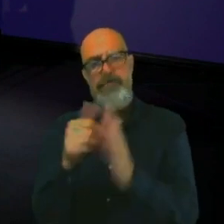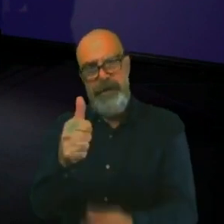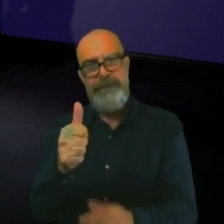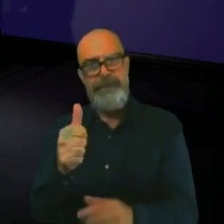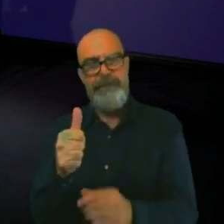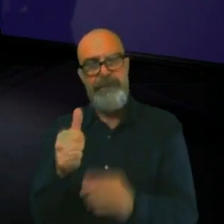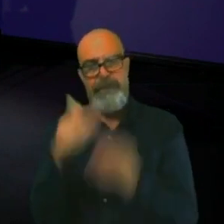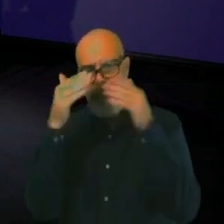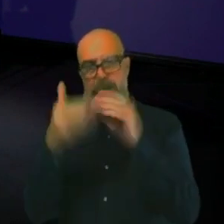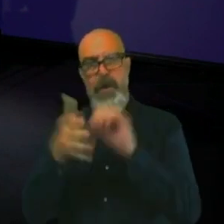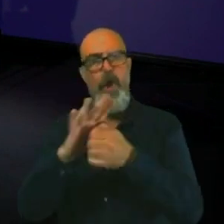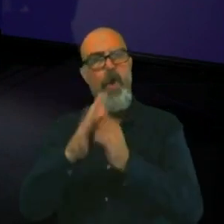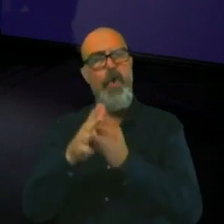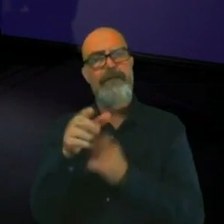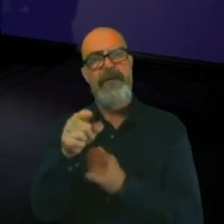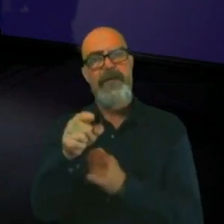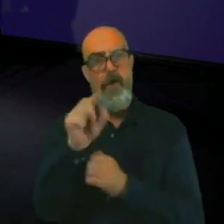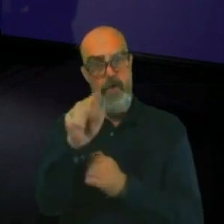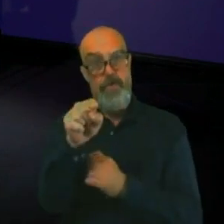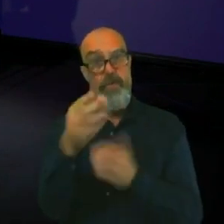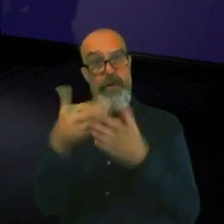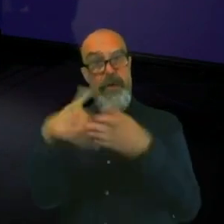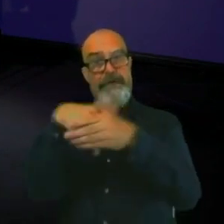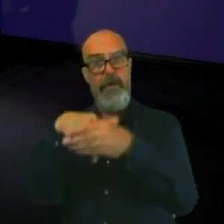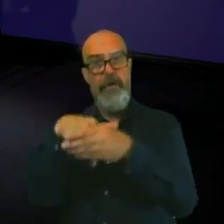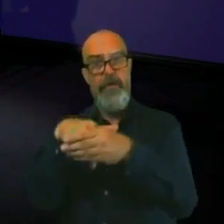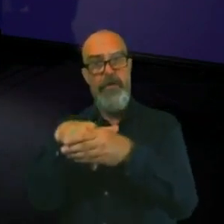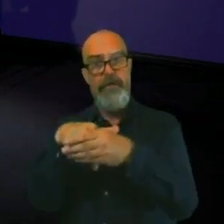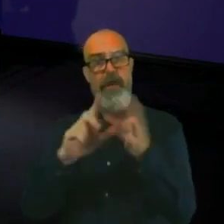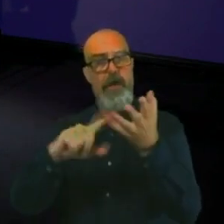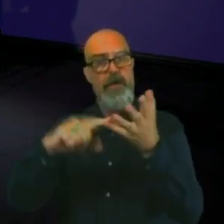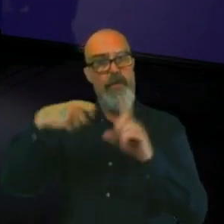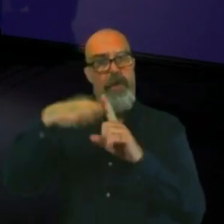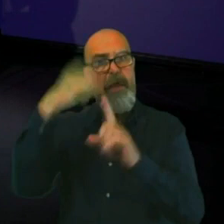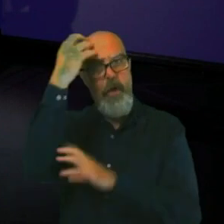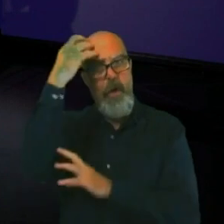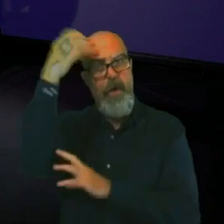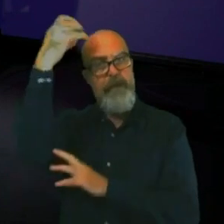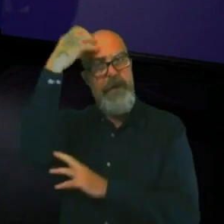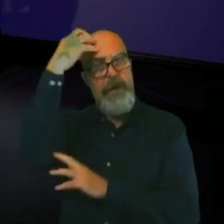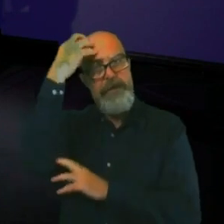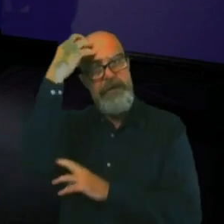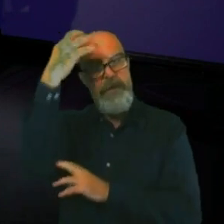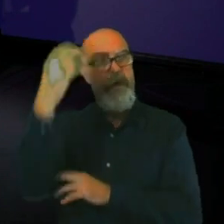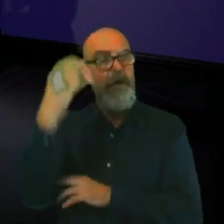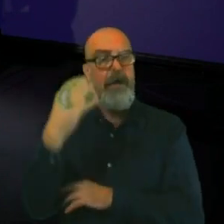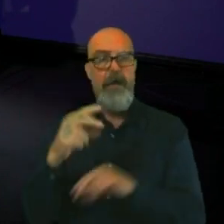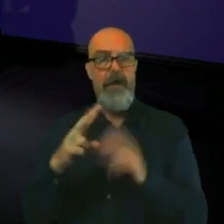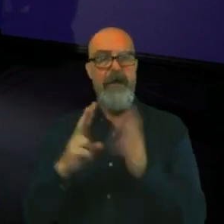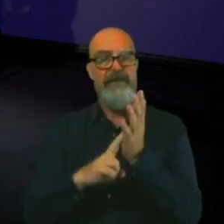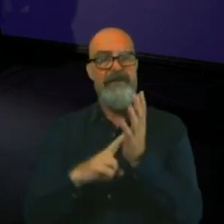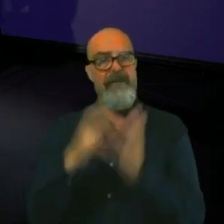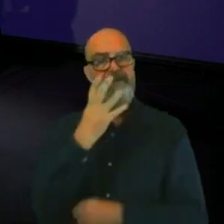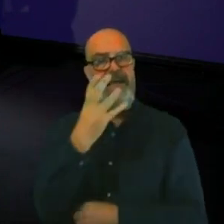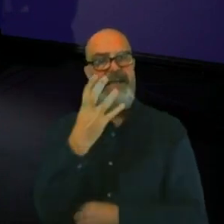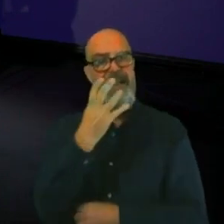were you actually involved in the UK Government Ventilator Challenge during the COVID?